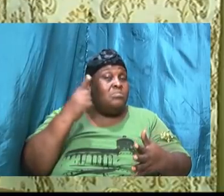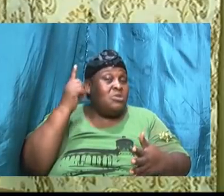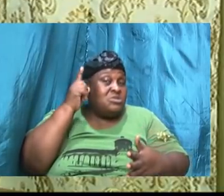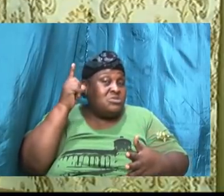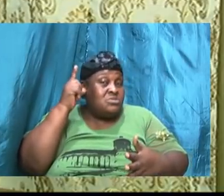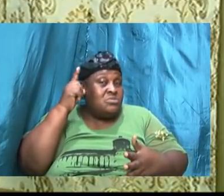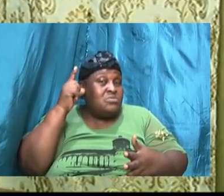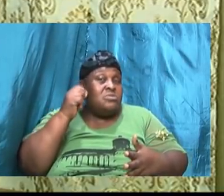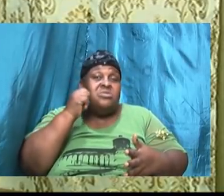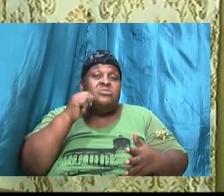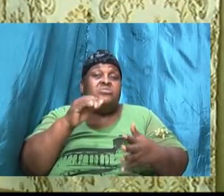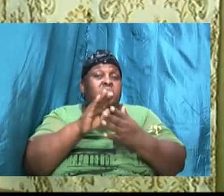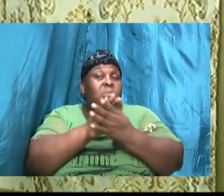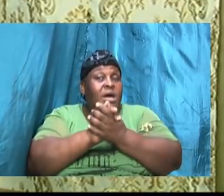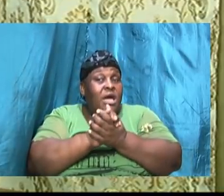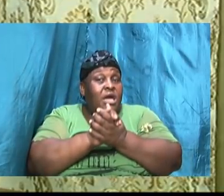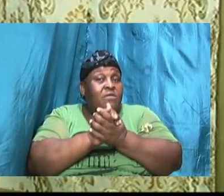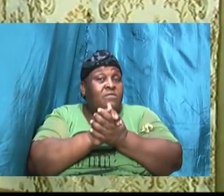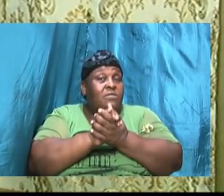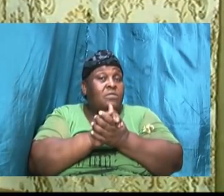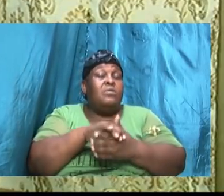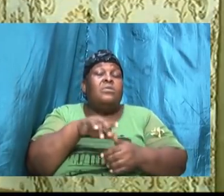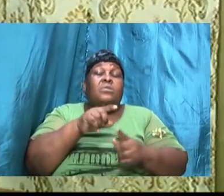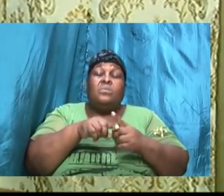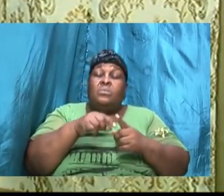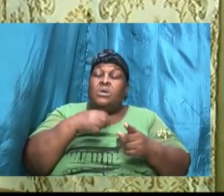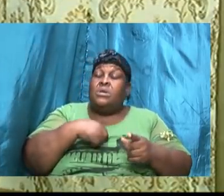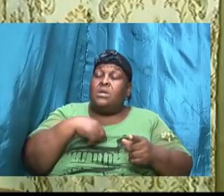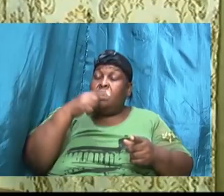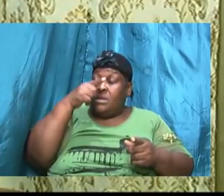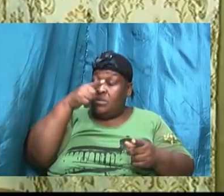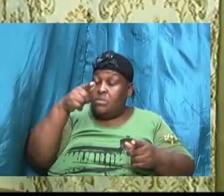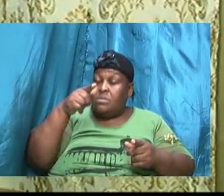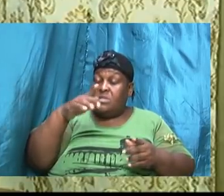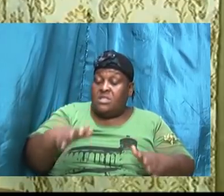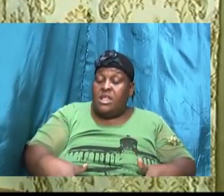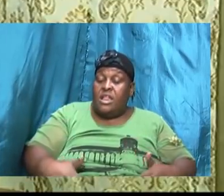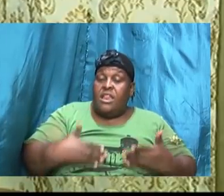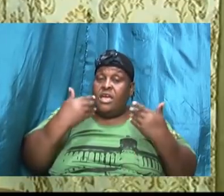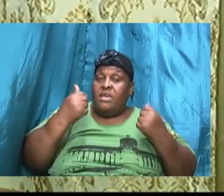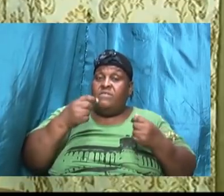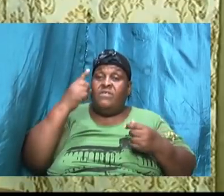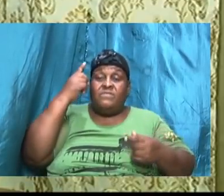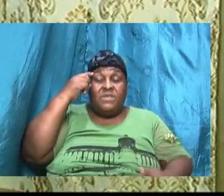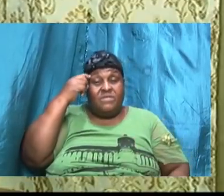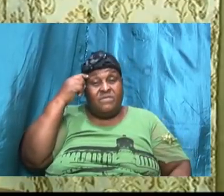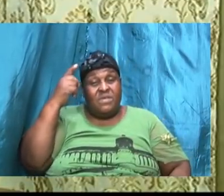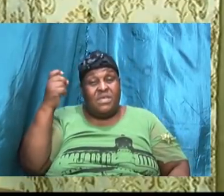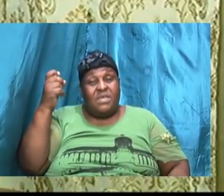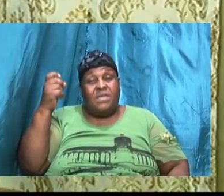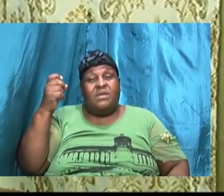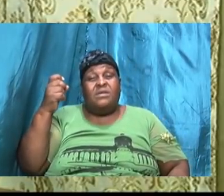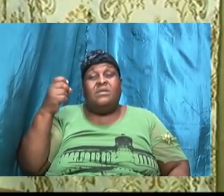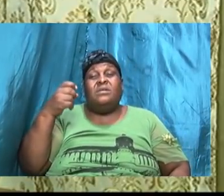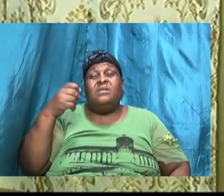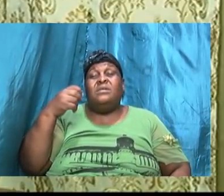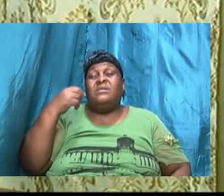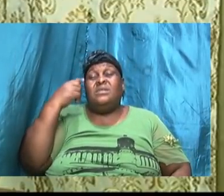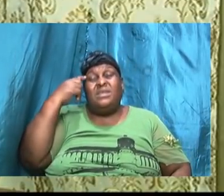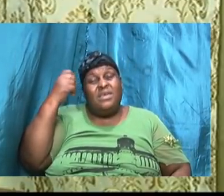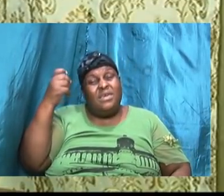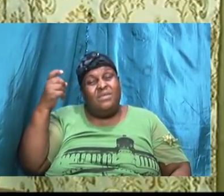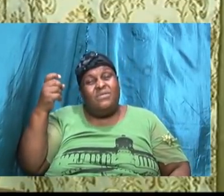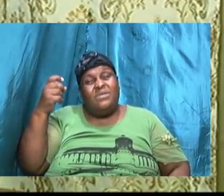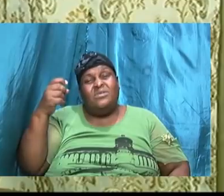but when I look at the life of David David is known as a man after God's